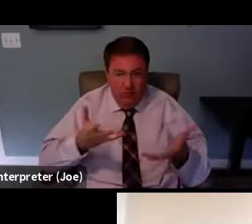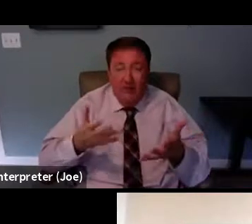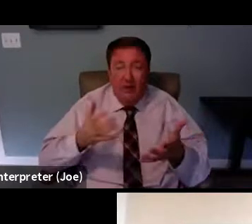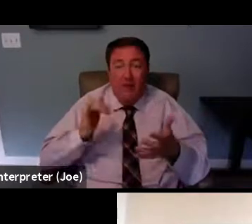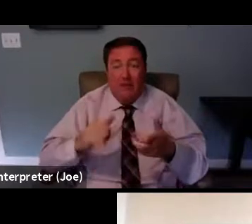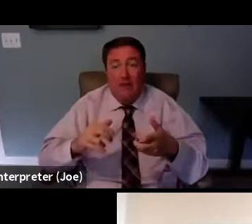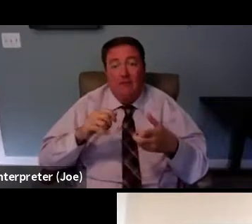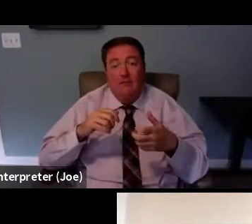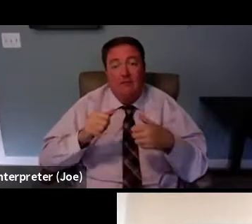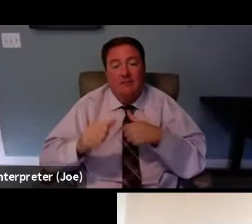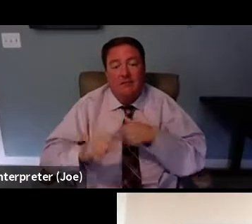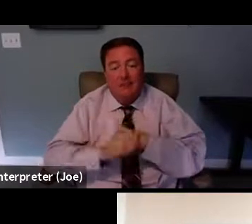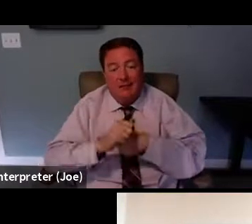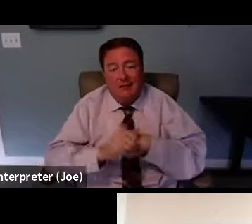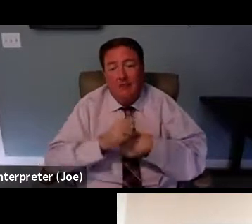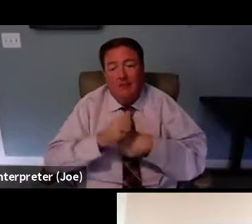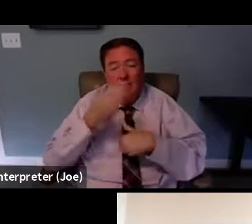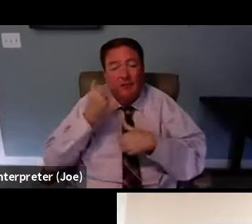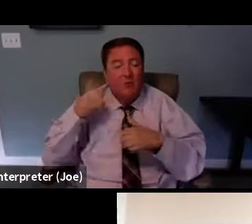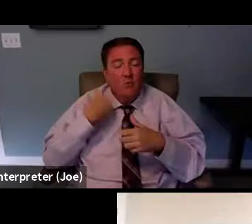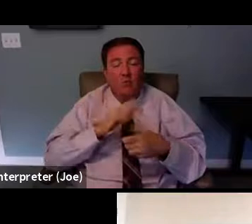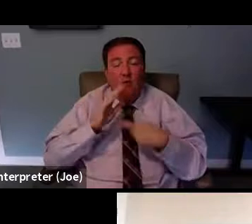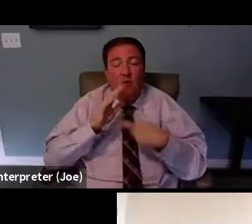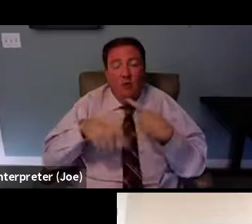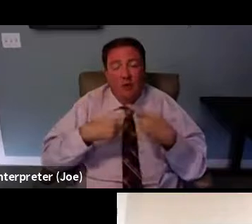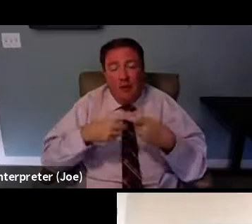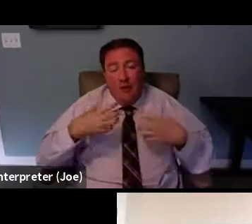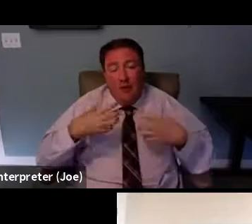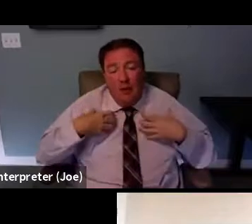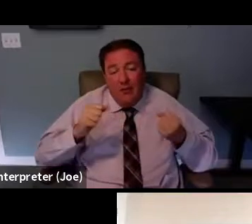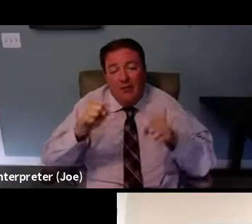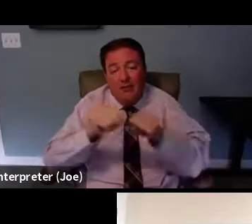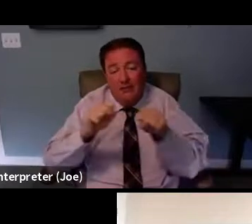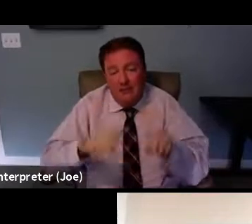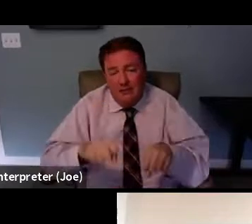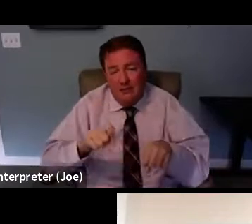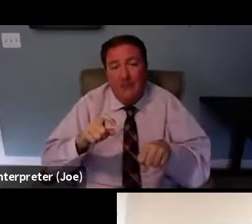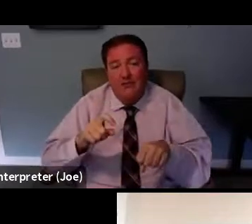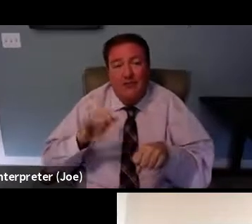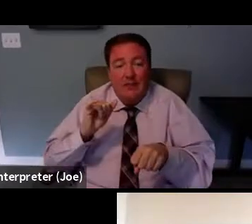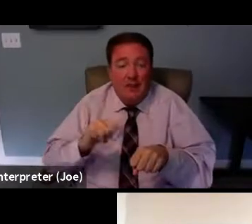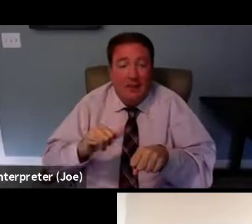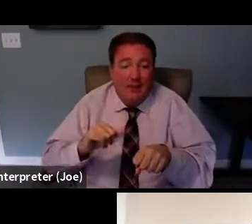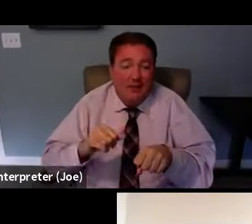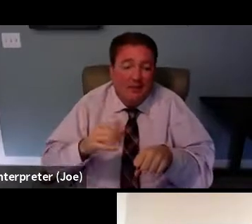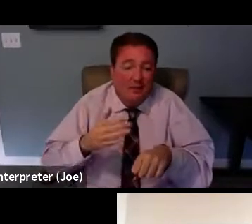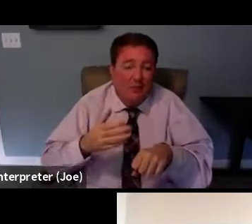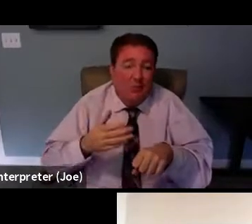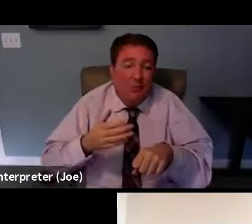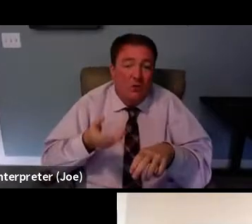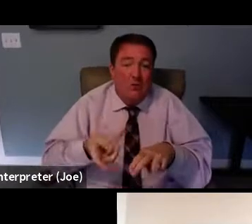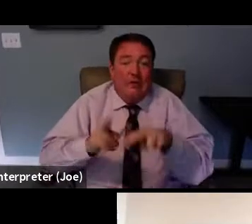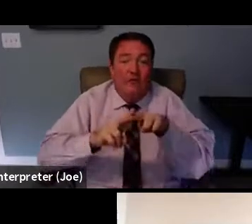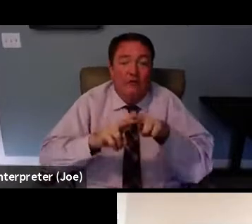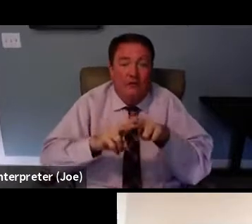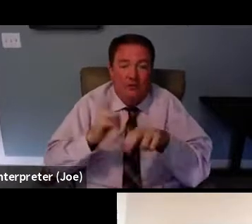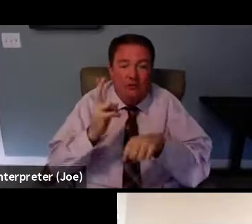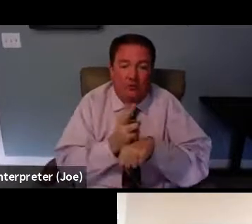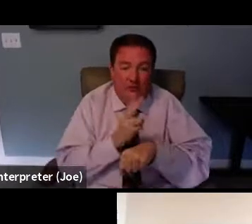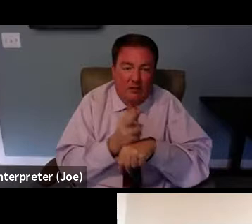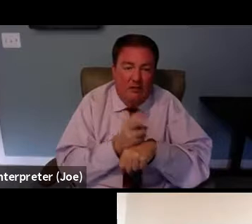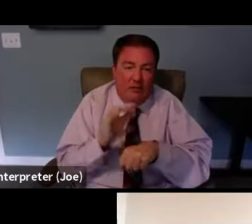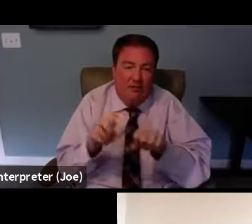about health systems that will be, they increase, utilize, the utilization will be increased.